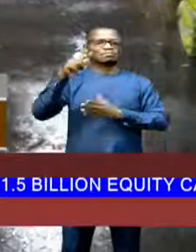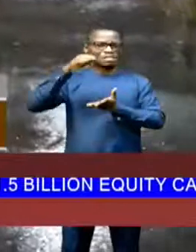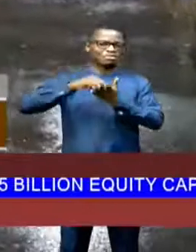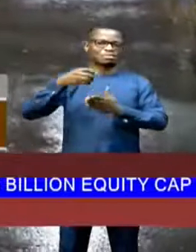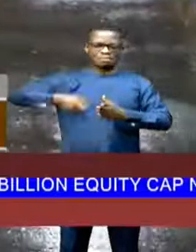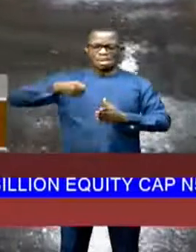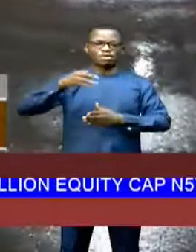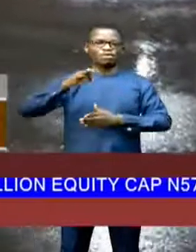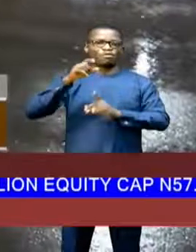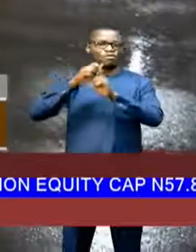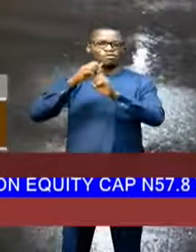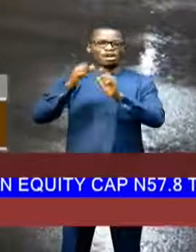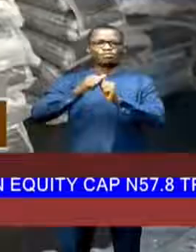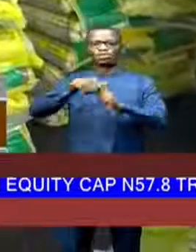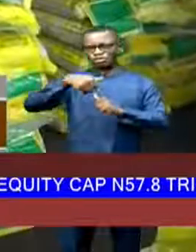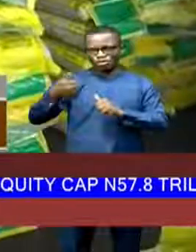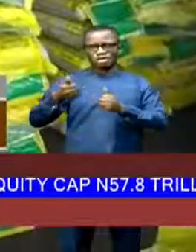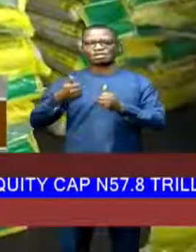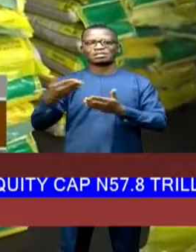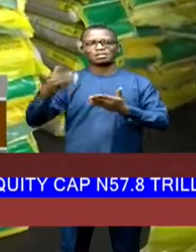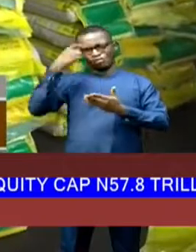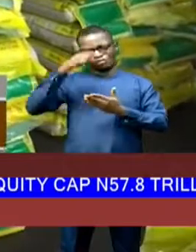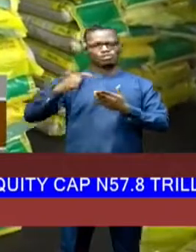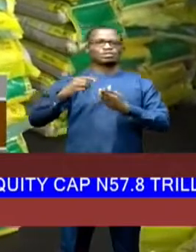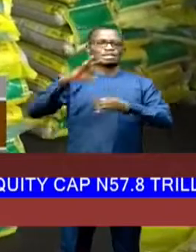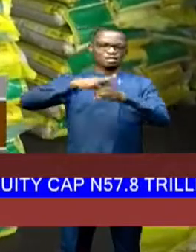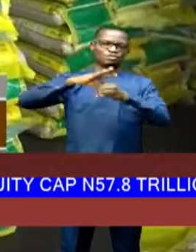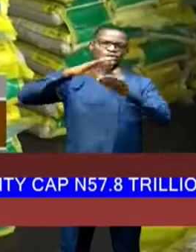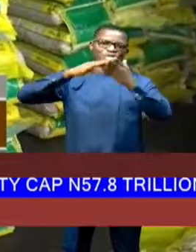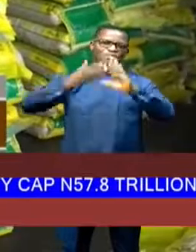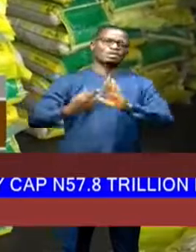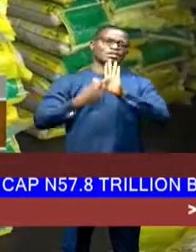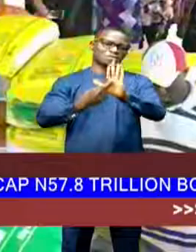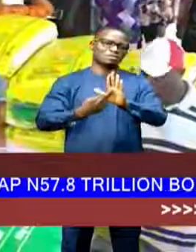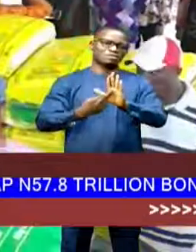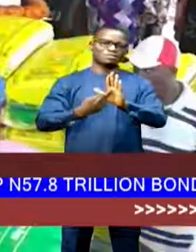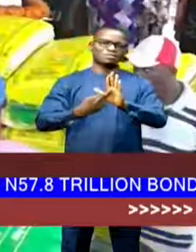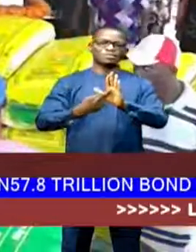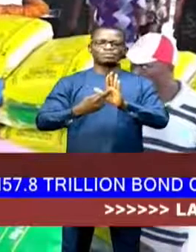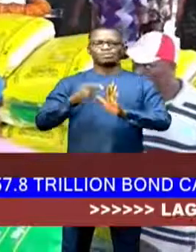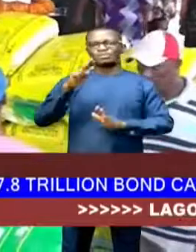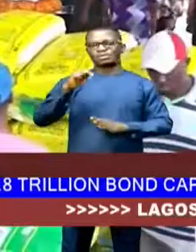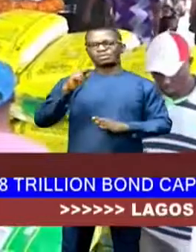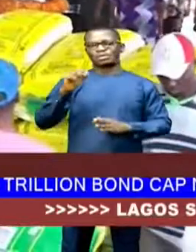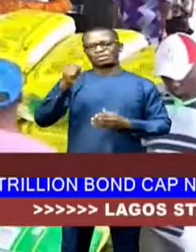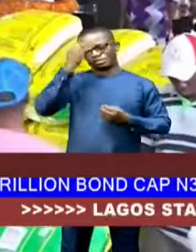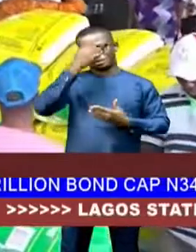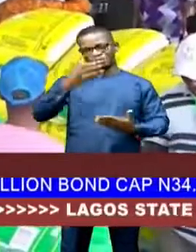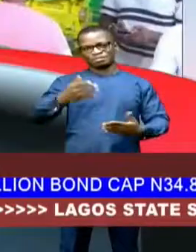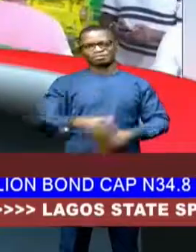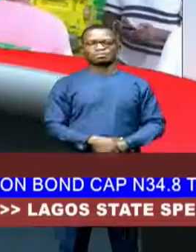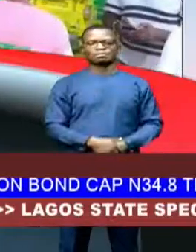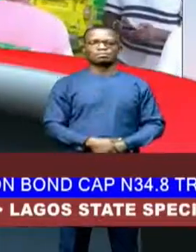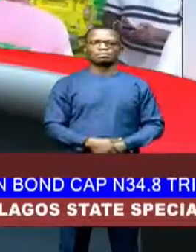and all the essentials for his constituents in all the wards. Evelyn Badu-Epu, NCI News.